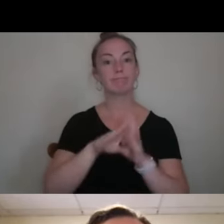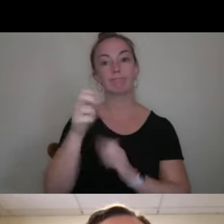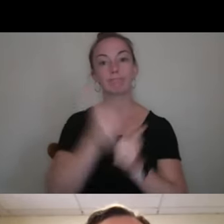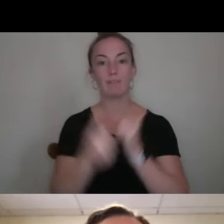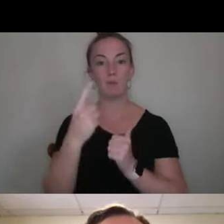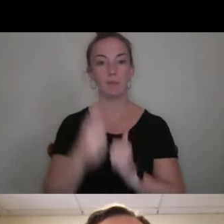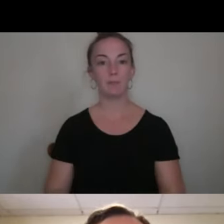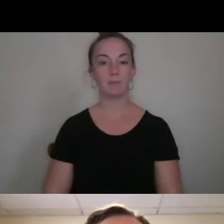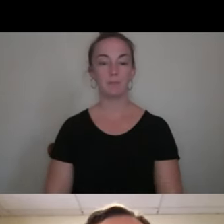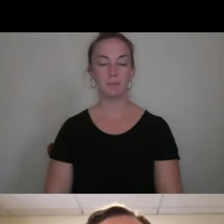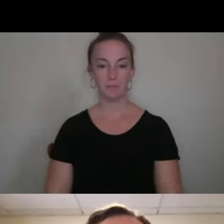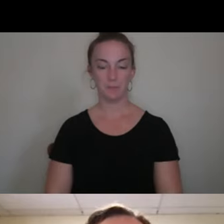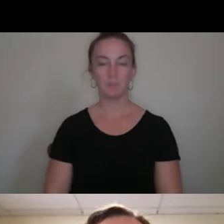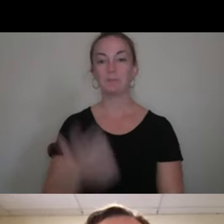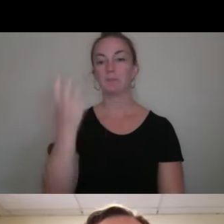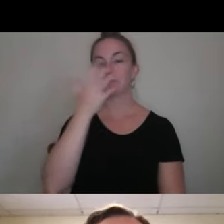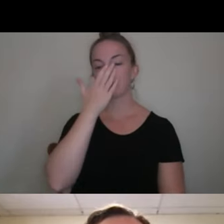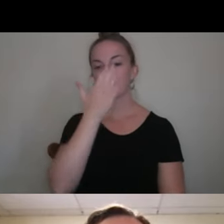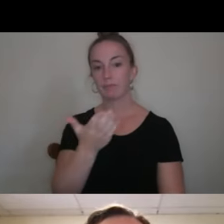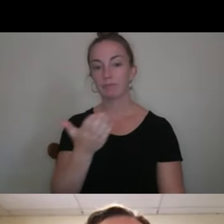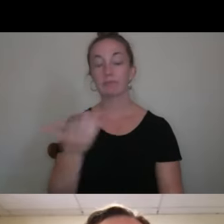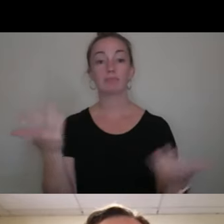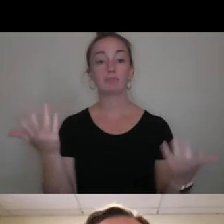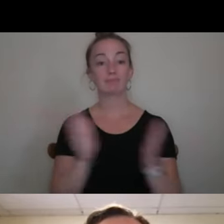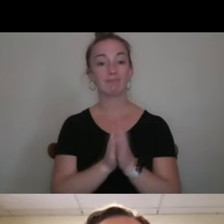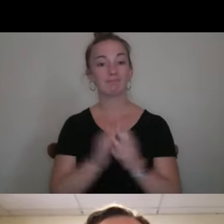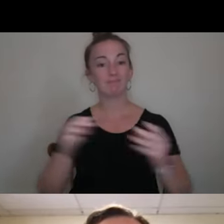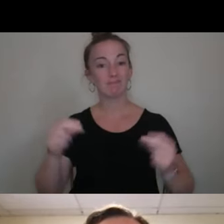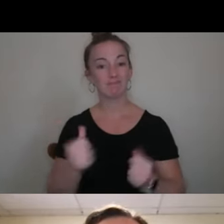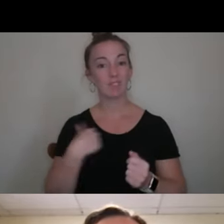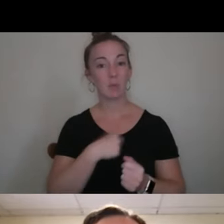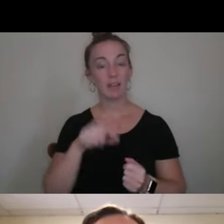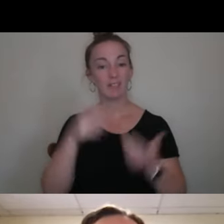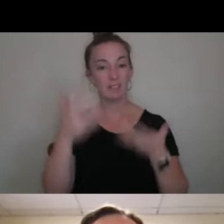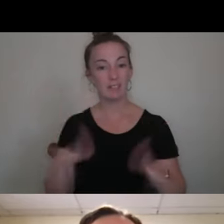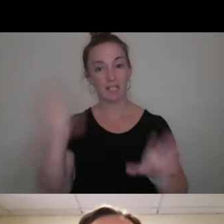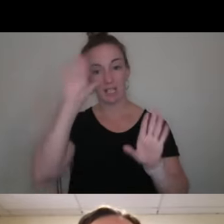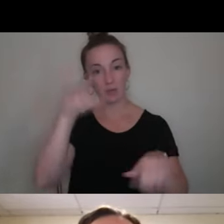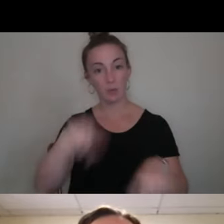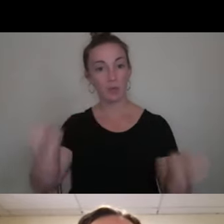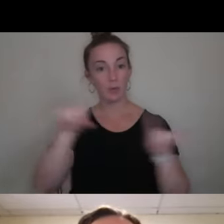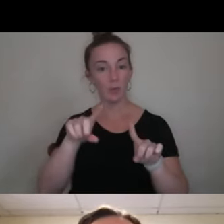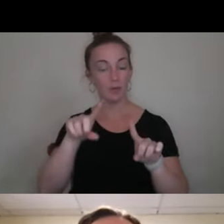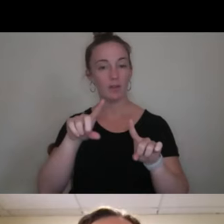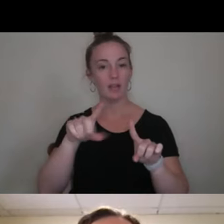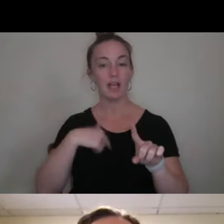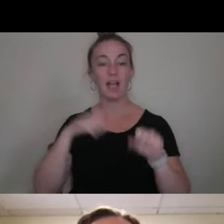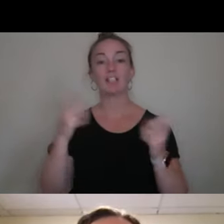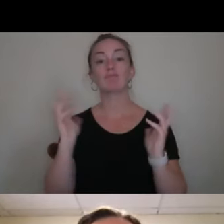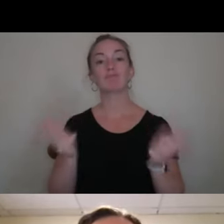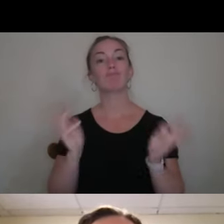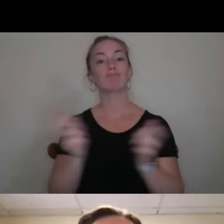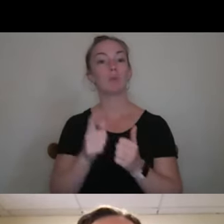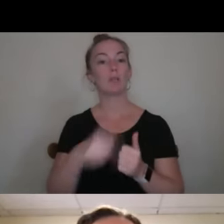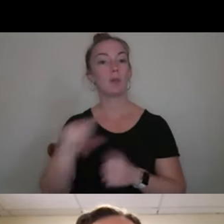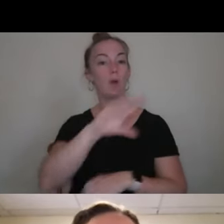awesome. Thank you. Well, unfortunately, we have to wrap up. I know you guys, I could talk with you all day. I